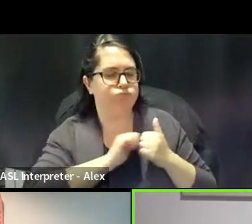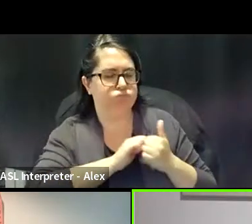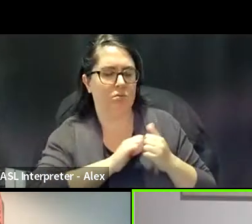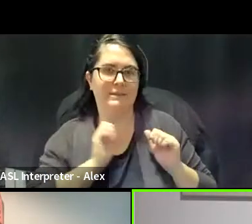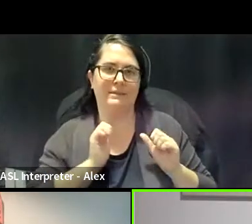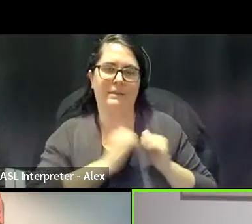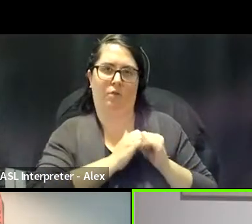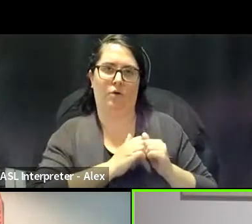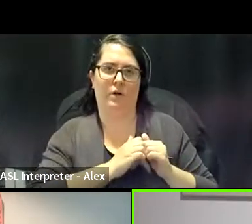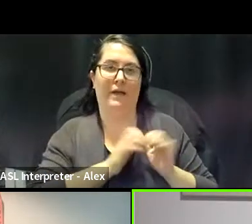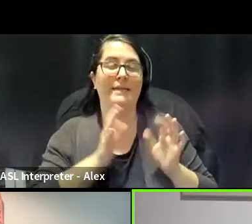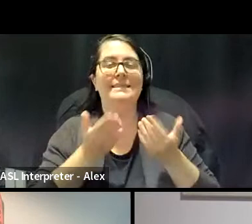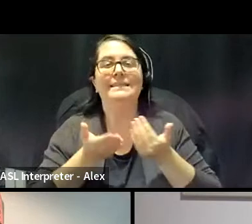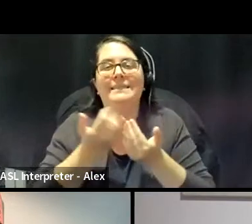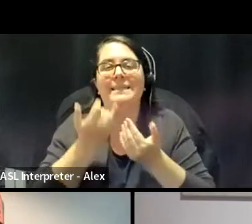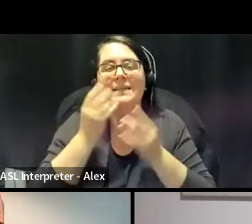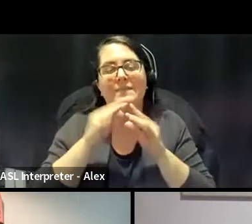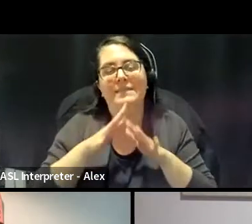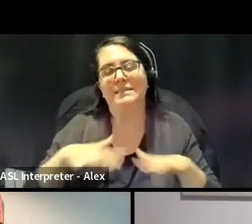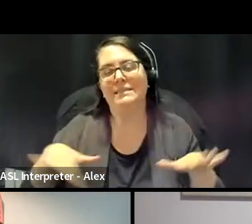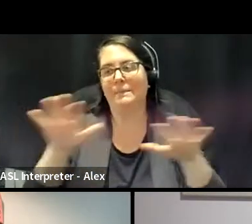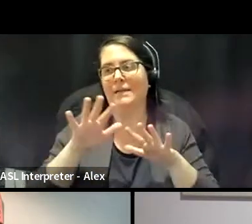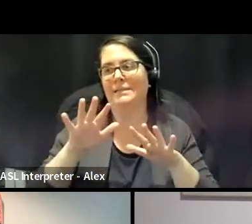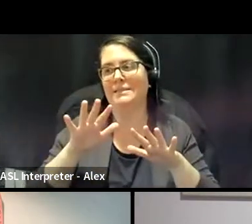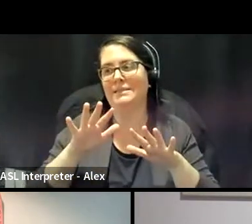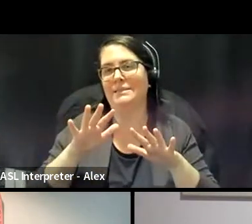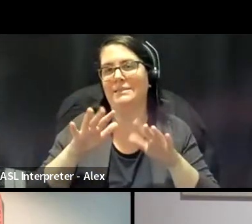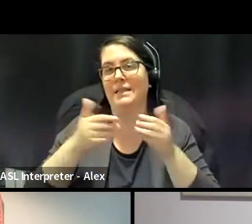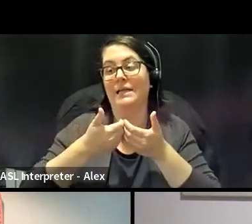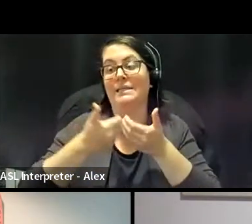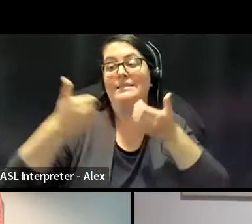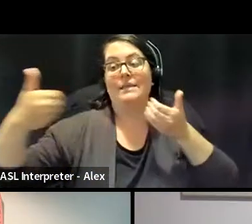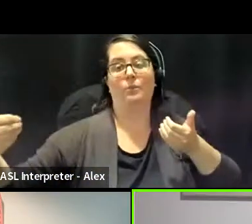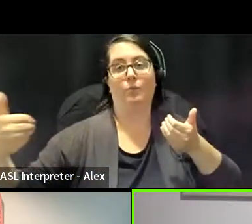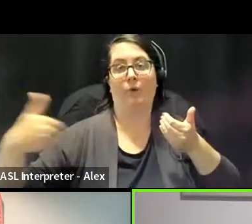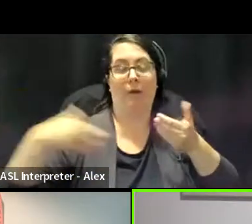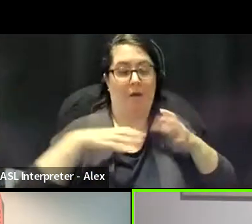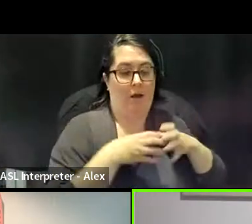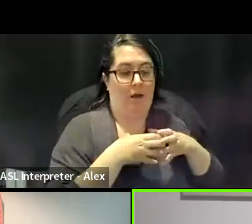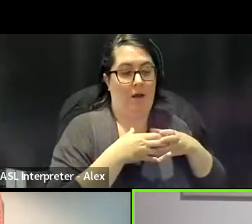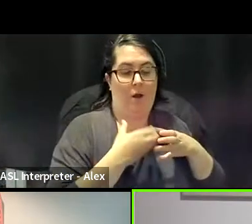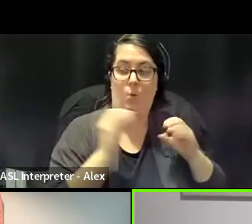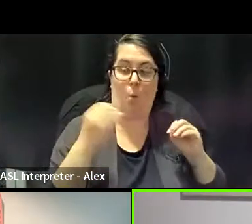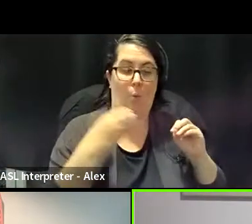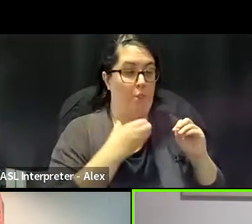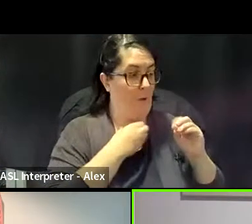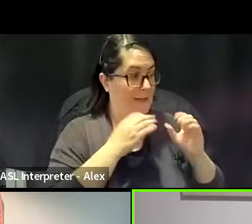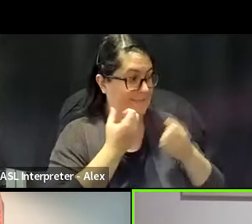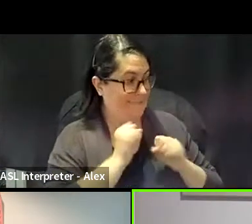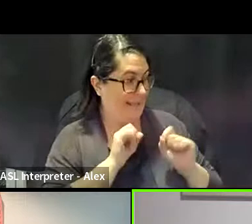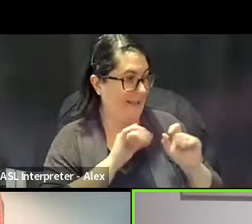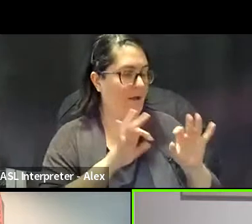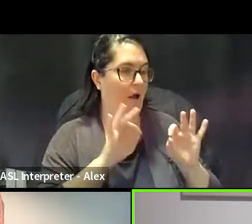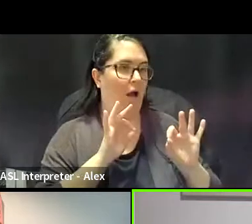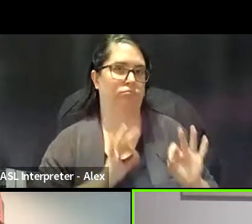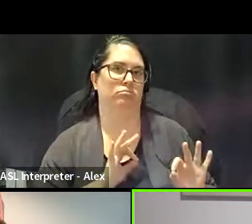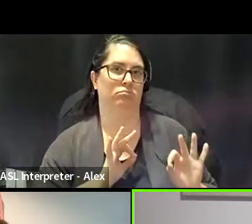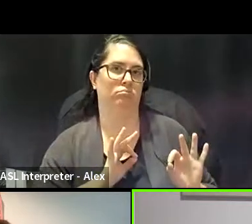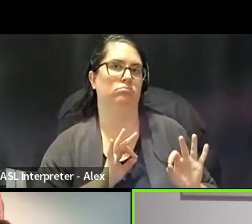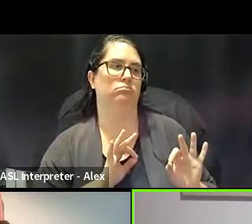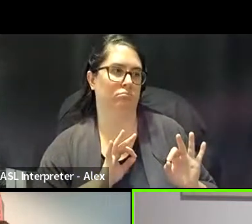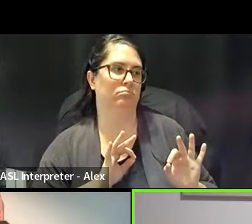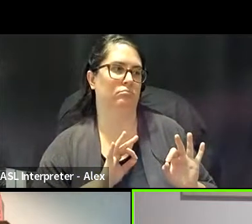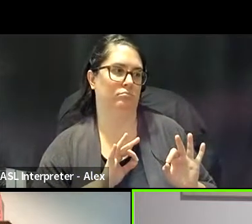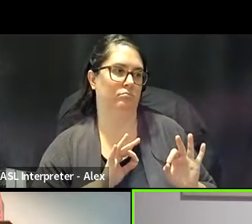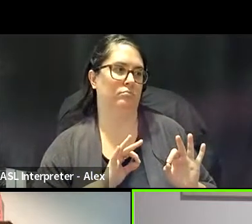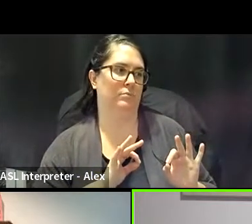if we are in spaces where we are separate from that, that threat to not see